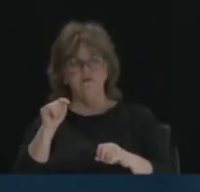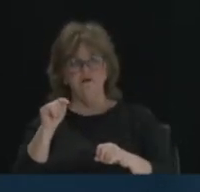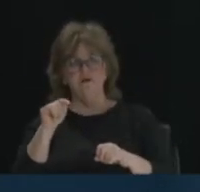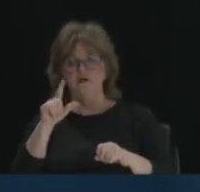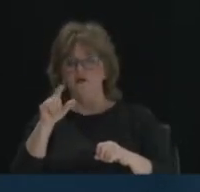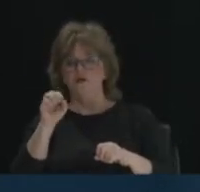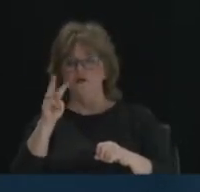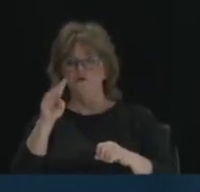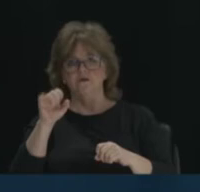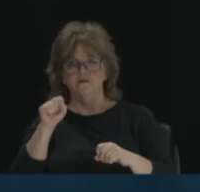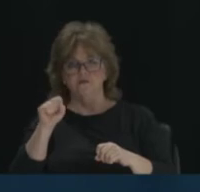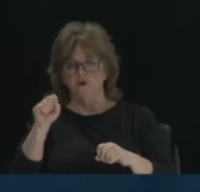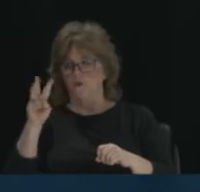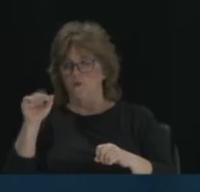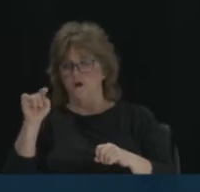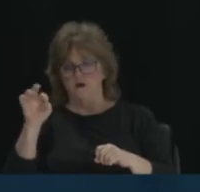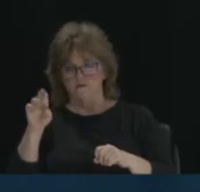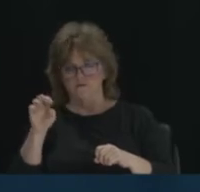Lewis Waiters. Okay.